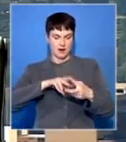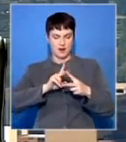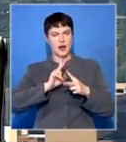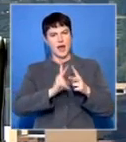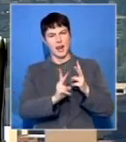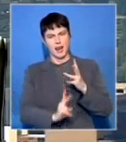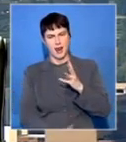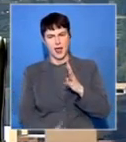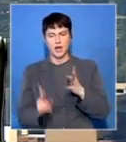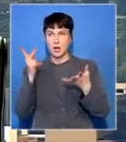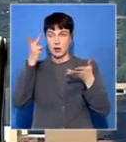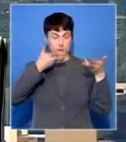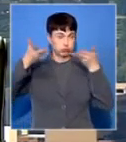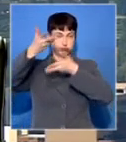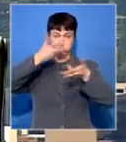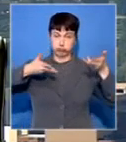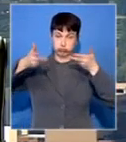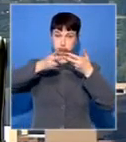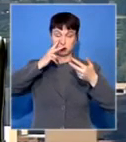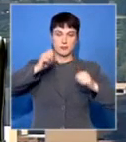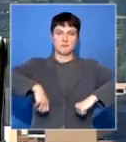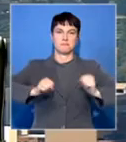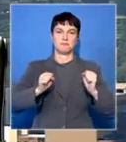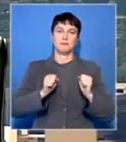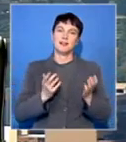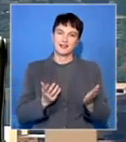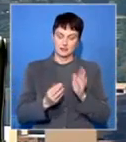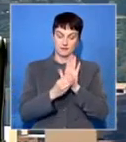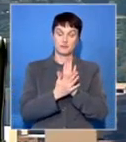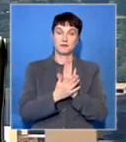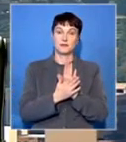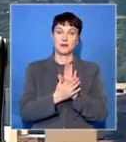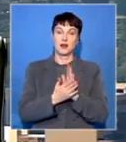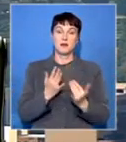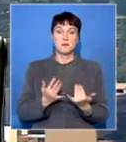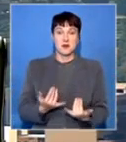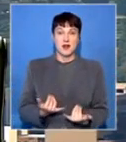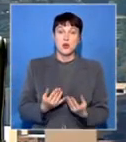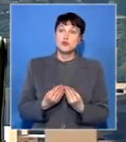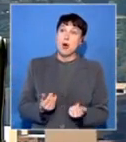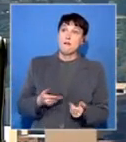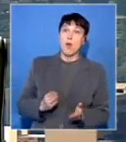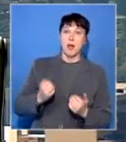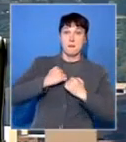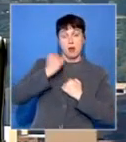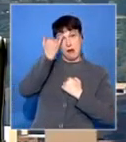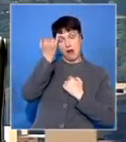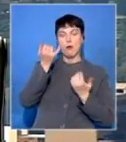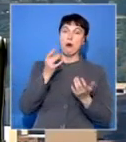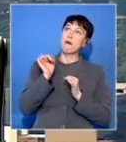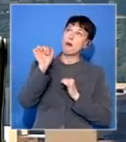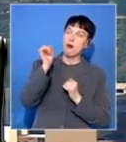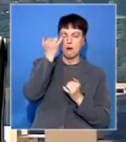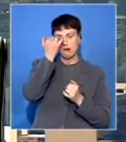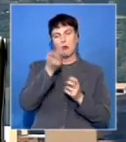eventually buy into the solution. It may be this one, it may be some other solution. But definitely we need